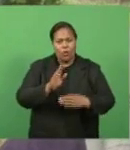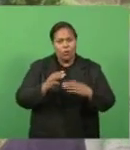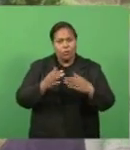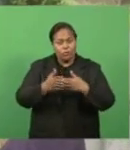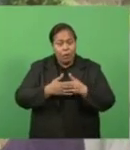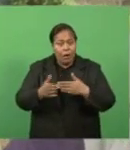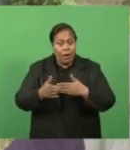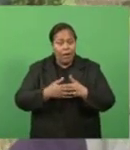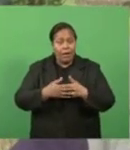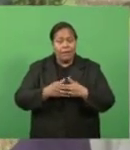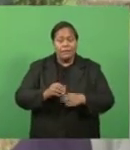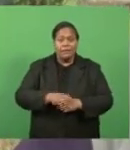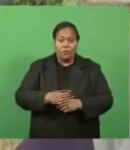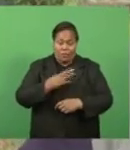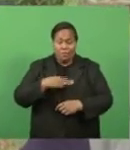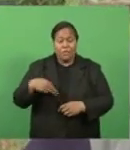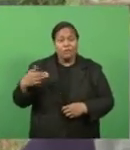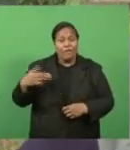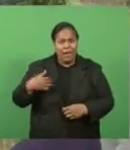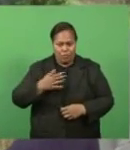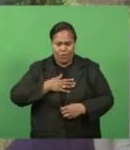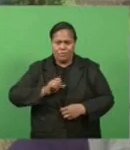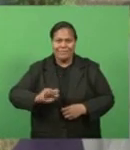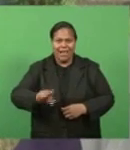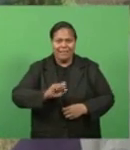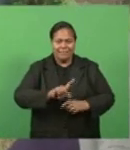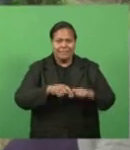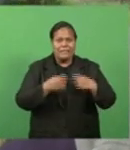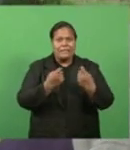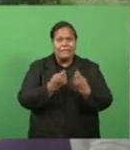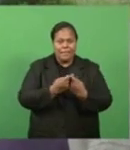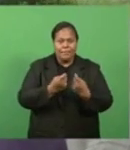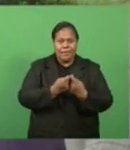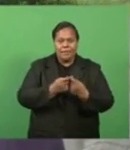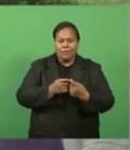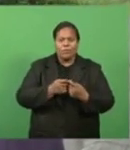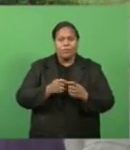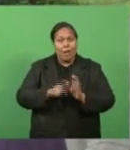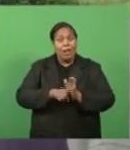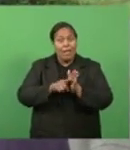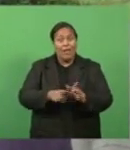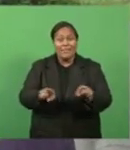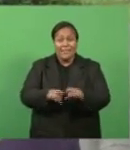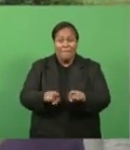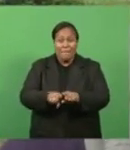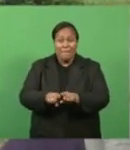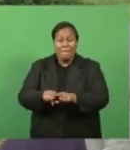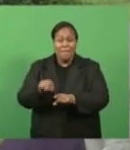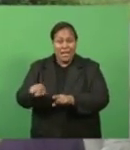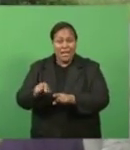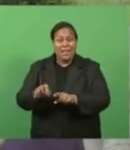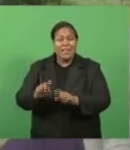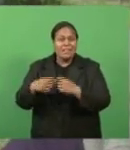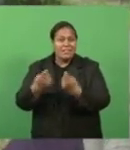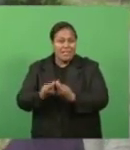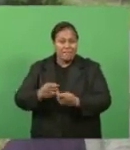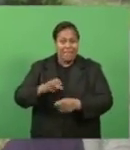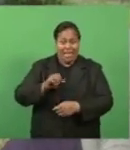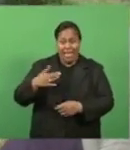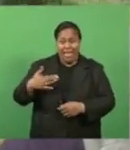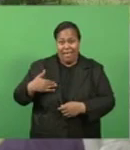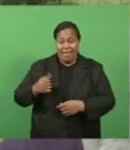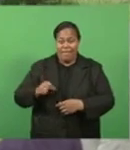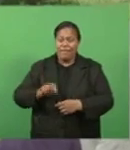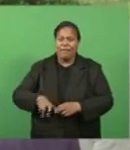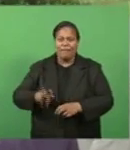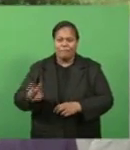send out mobile teams that happened in Lotoka, where they send out mobile teams, fever